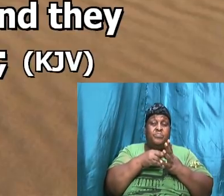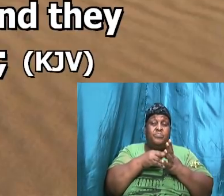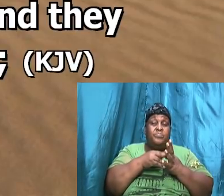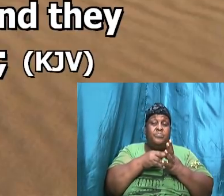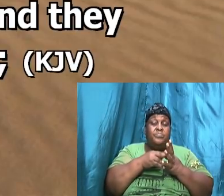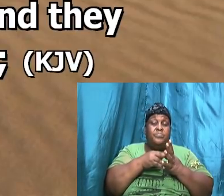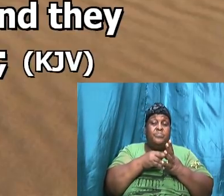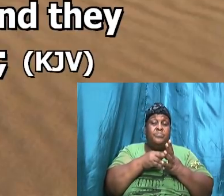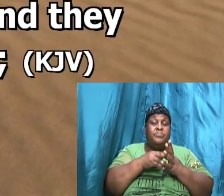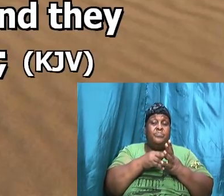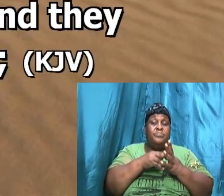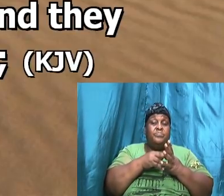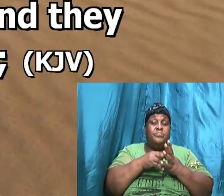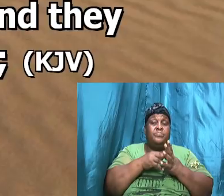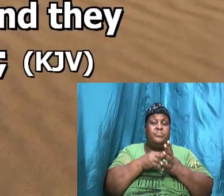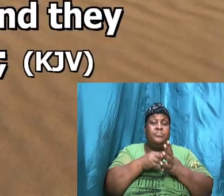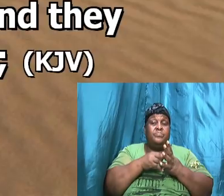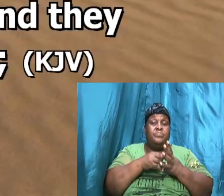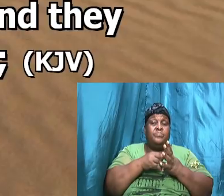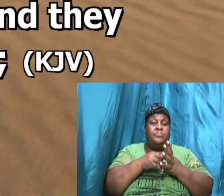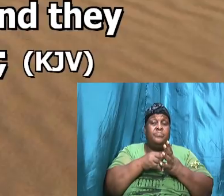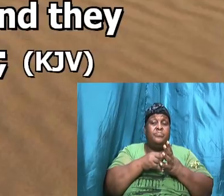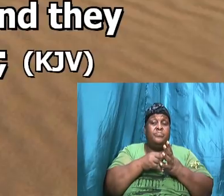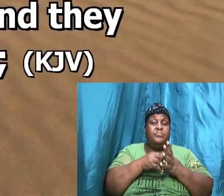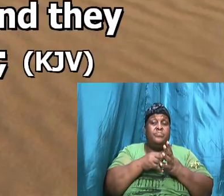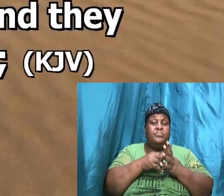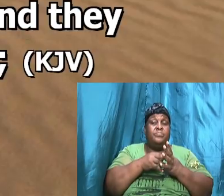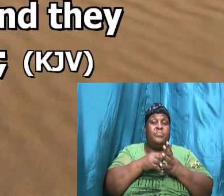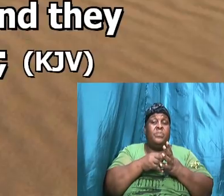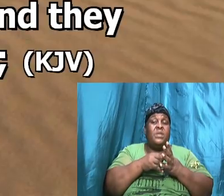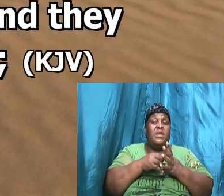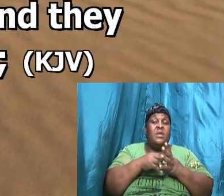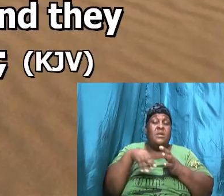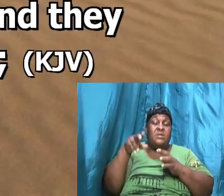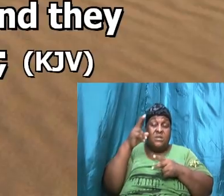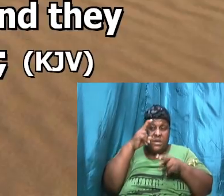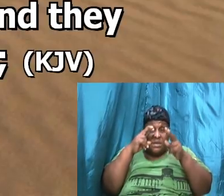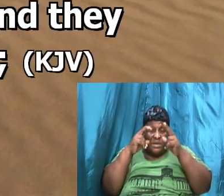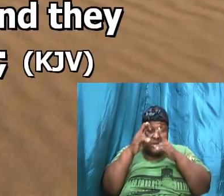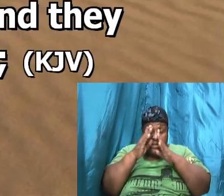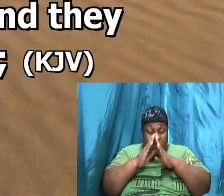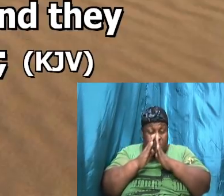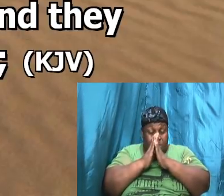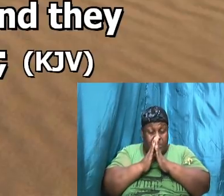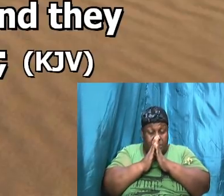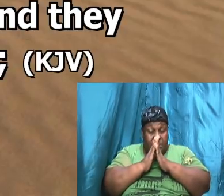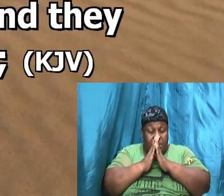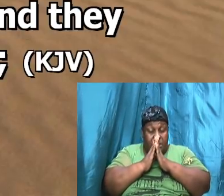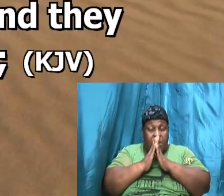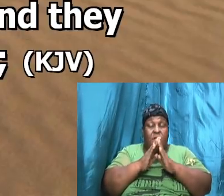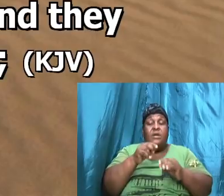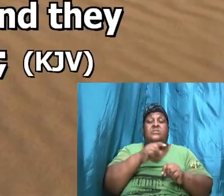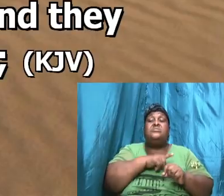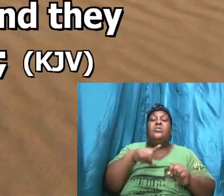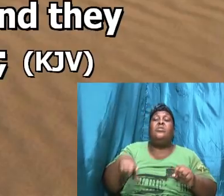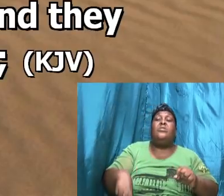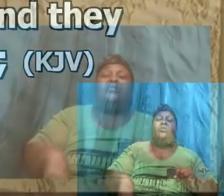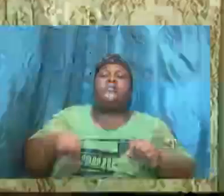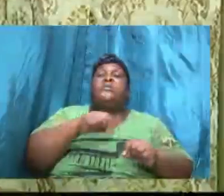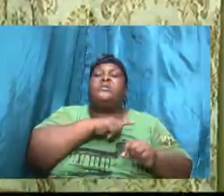read it in your spirit time David again sought the Lord and the Lord heard him